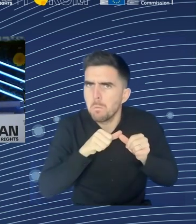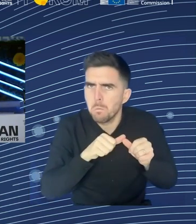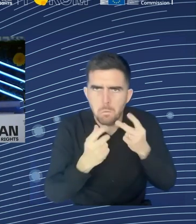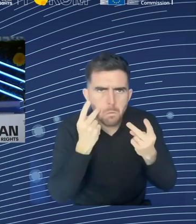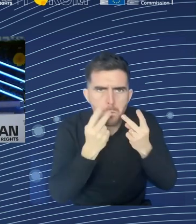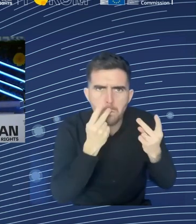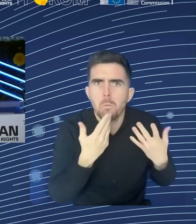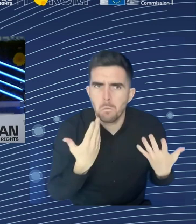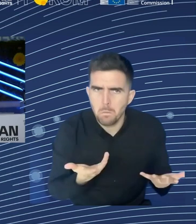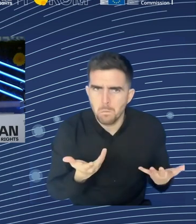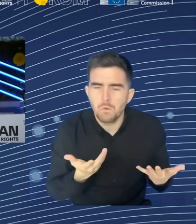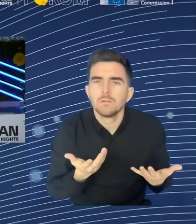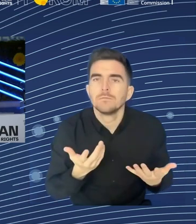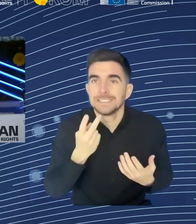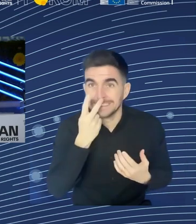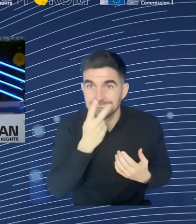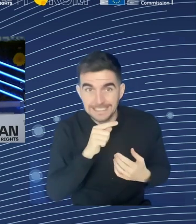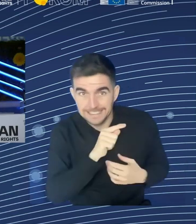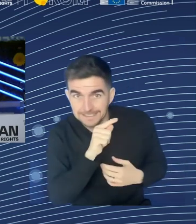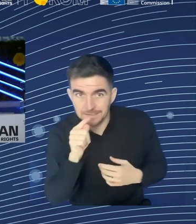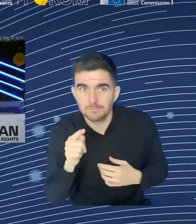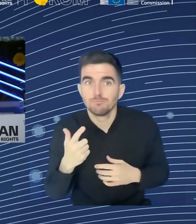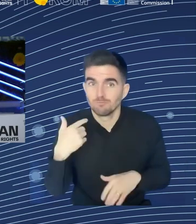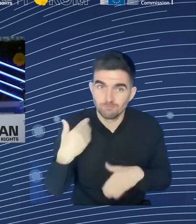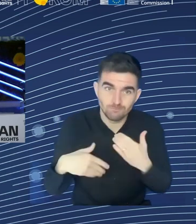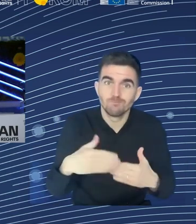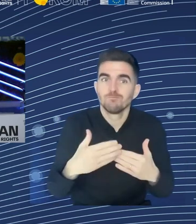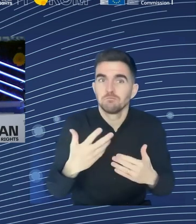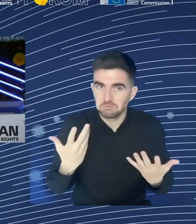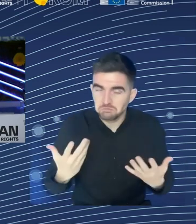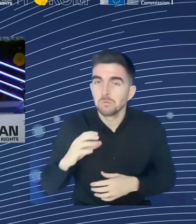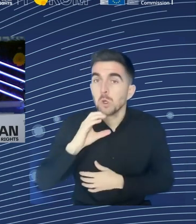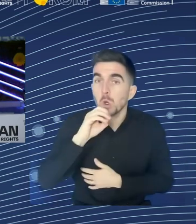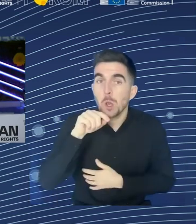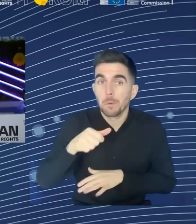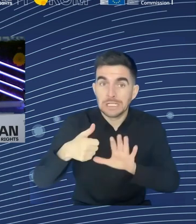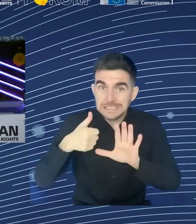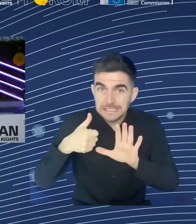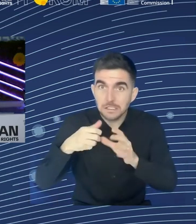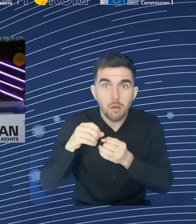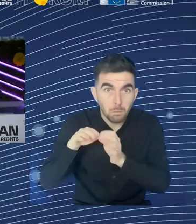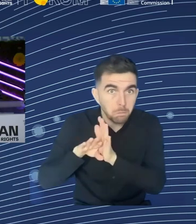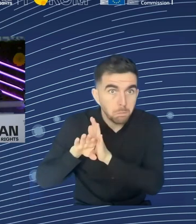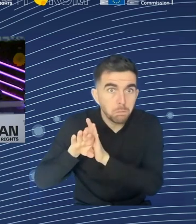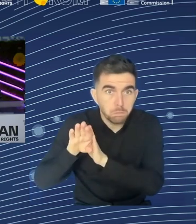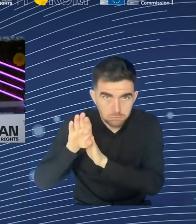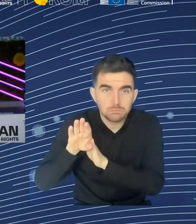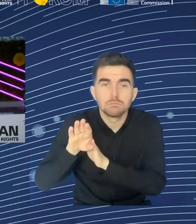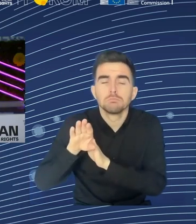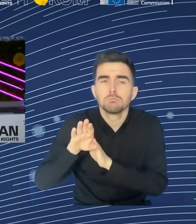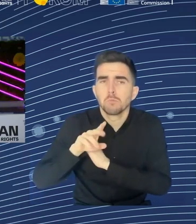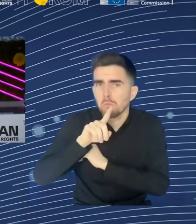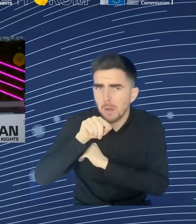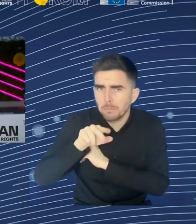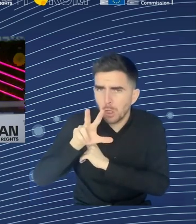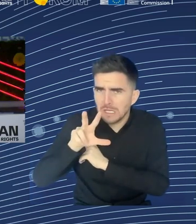1.7% in 2025. So clearly now some sluggish growth, but some pick up. And against this background, on the other hand,